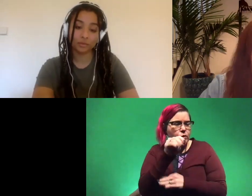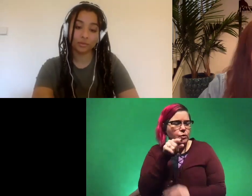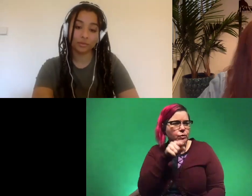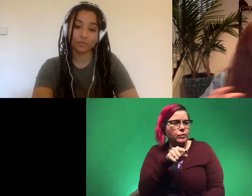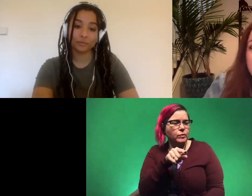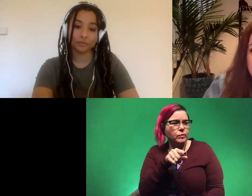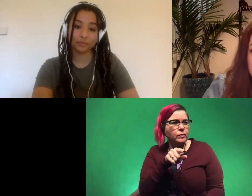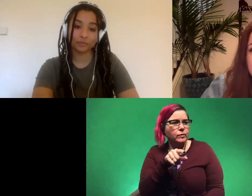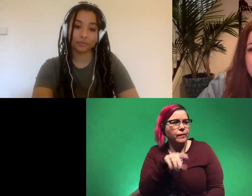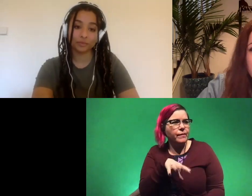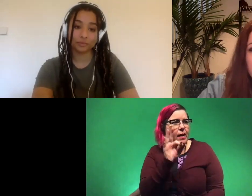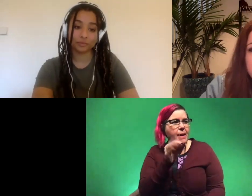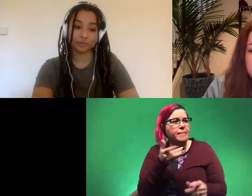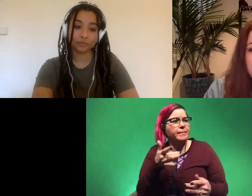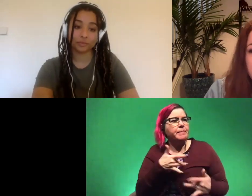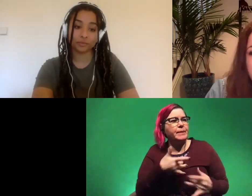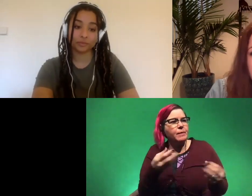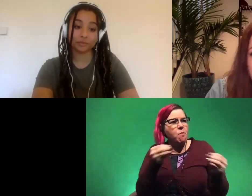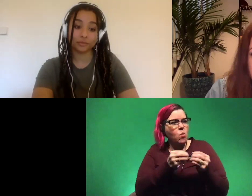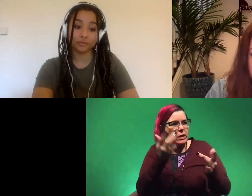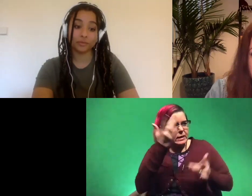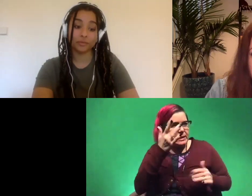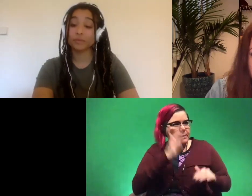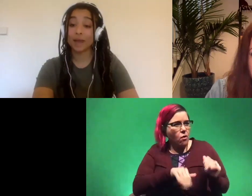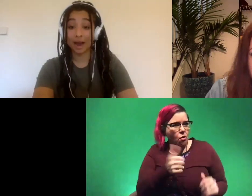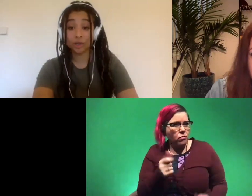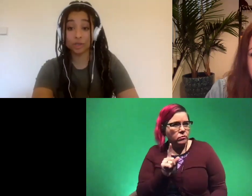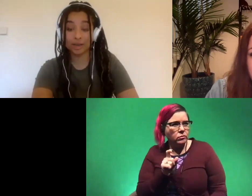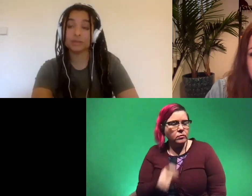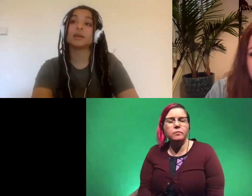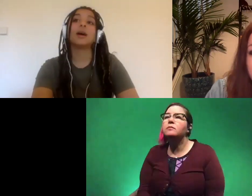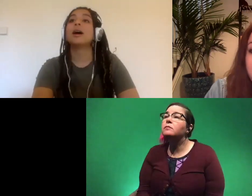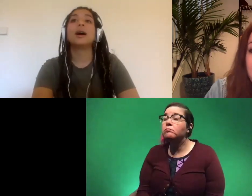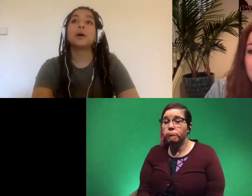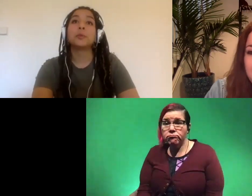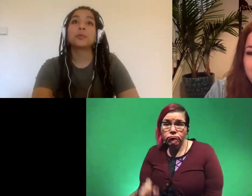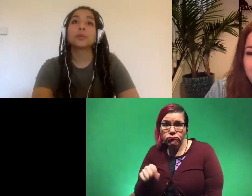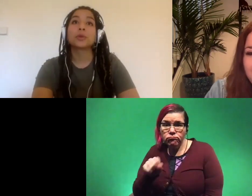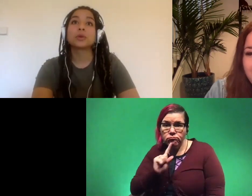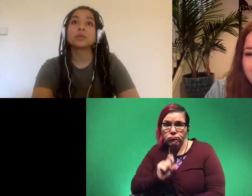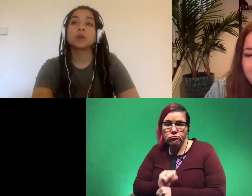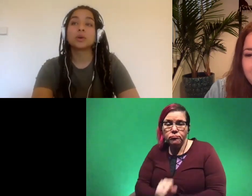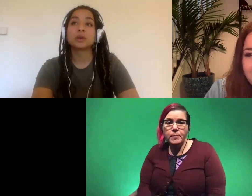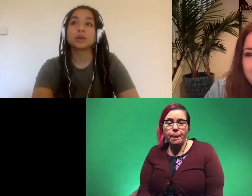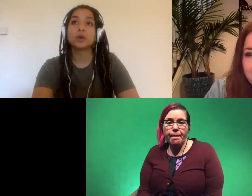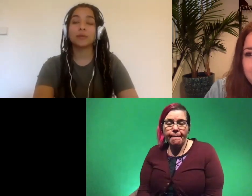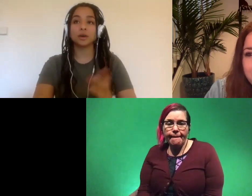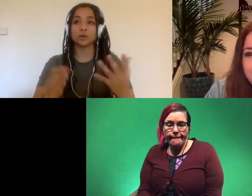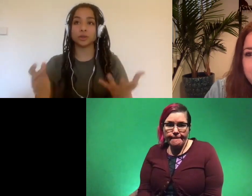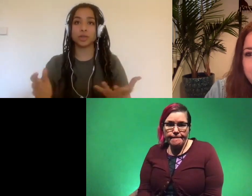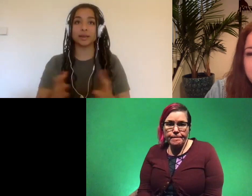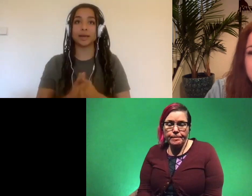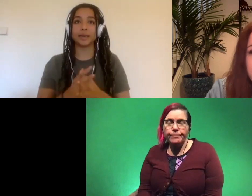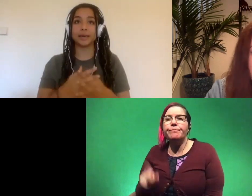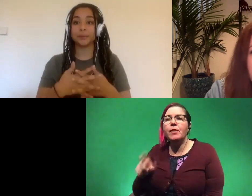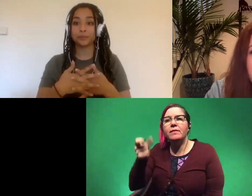end up with more diseases than others actually yes um so you have to also